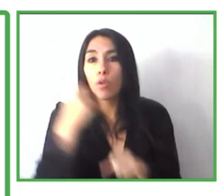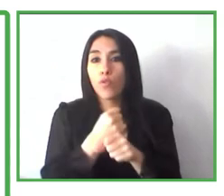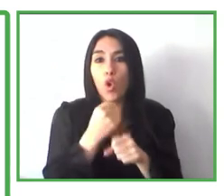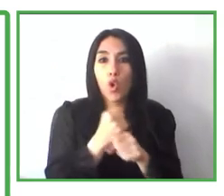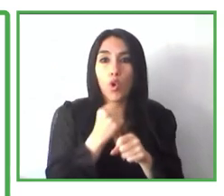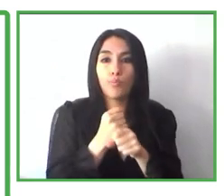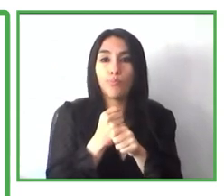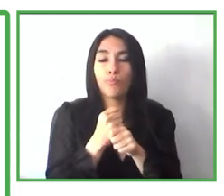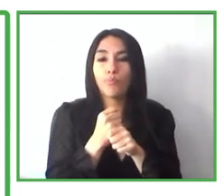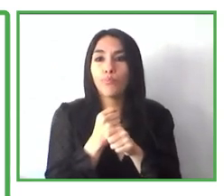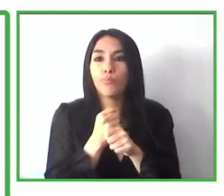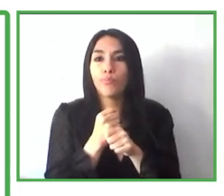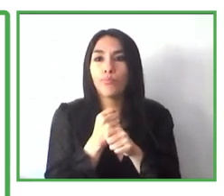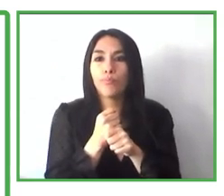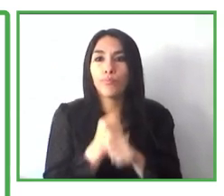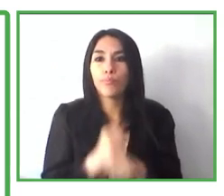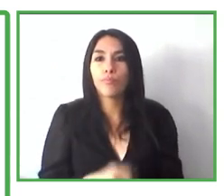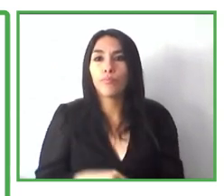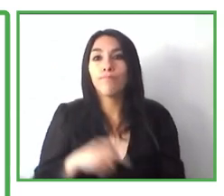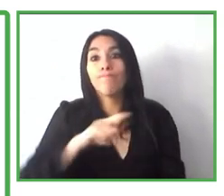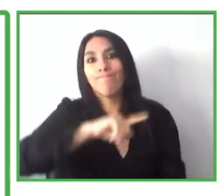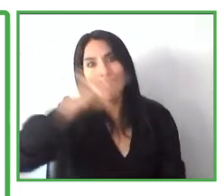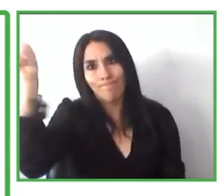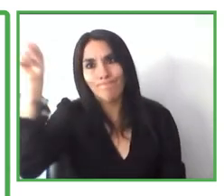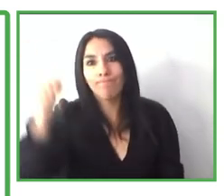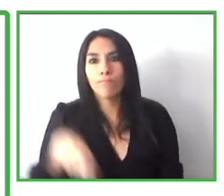ends, we continue with the new search.